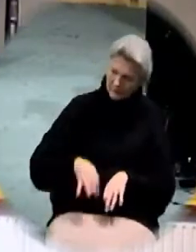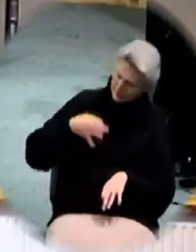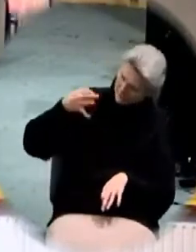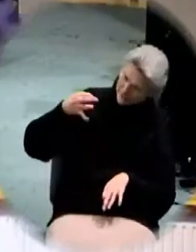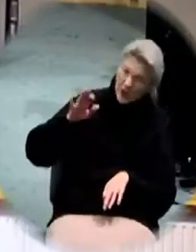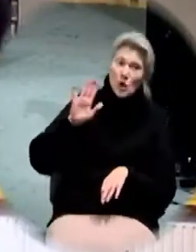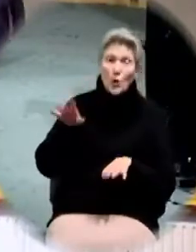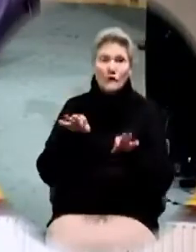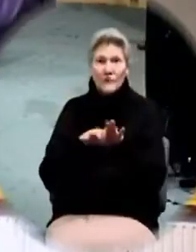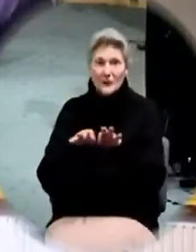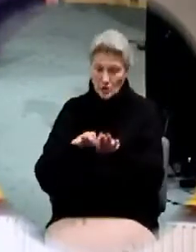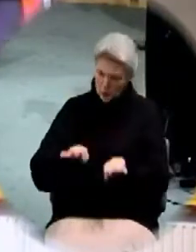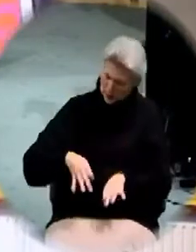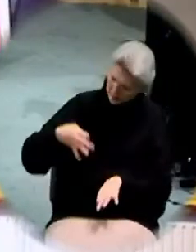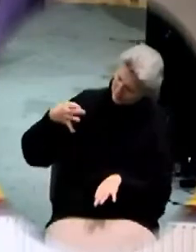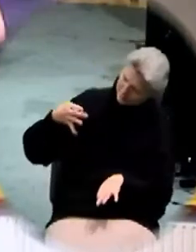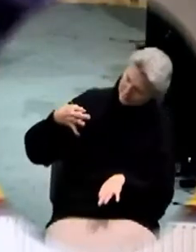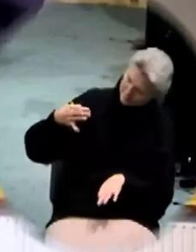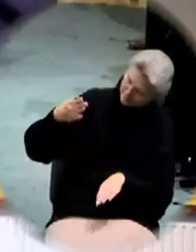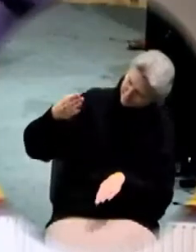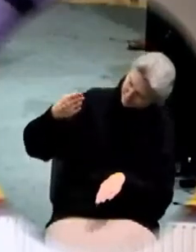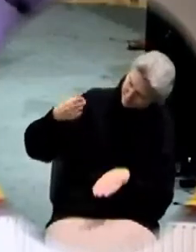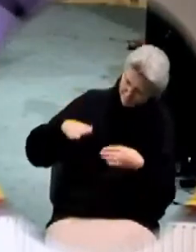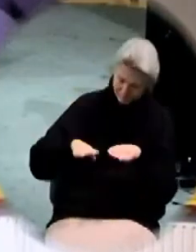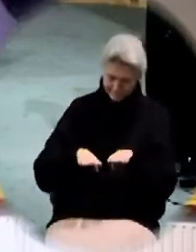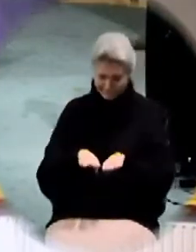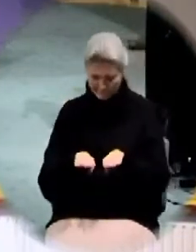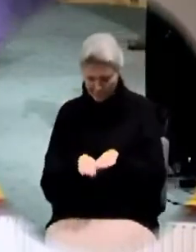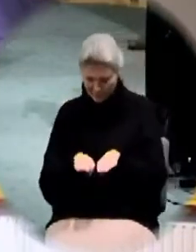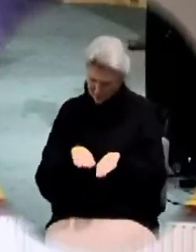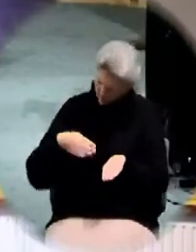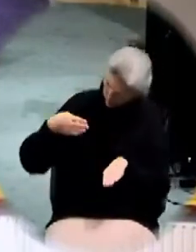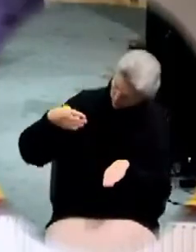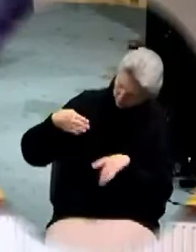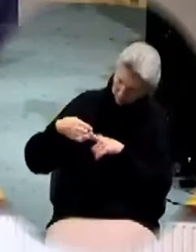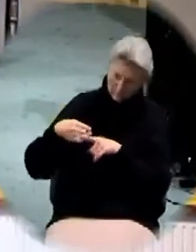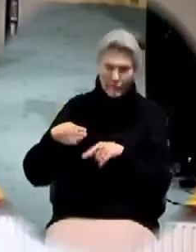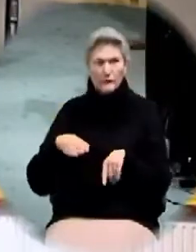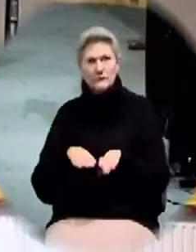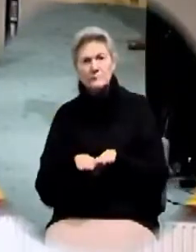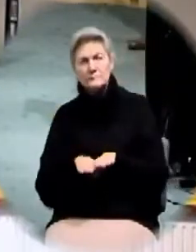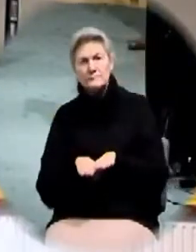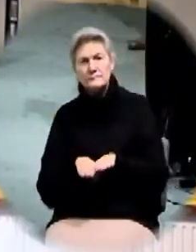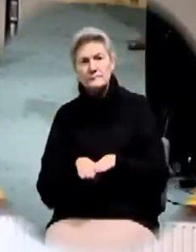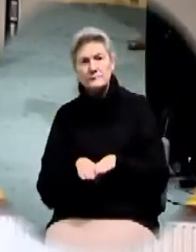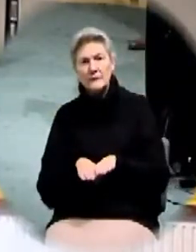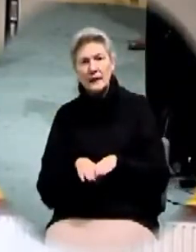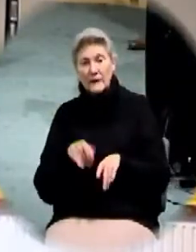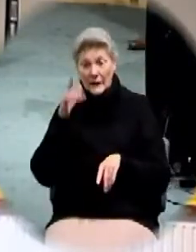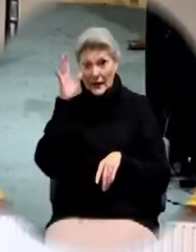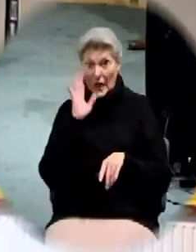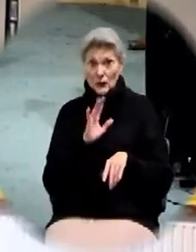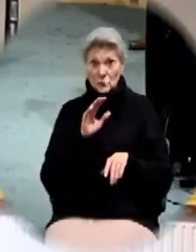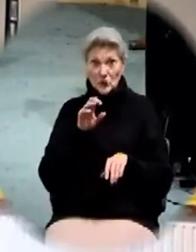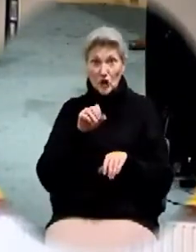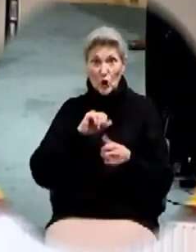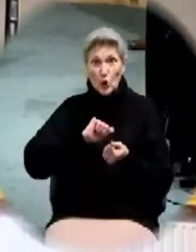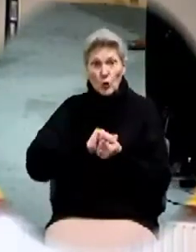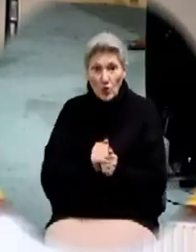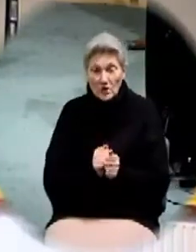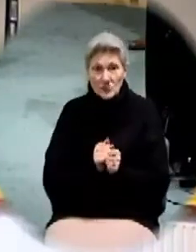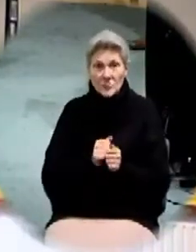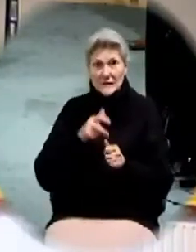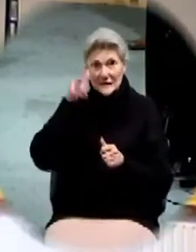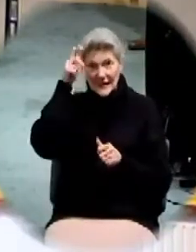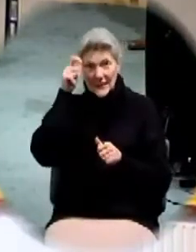your feet we generally I heard this as a kid Pastor Betcher that God was going to crush Satan under his